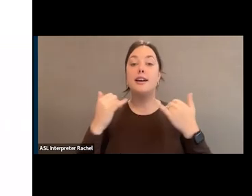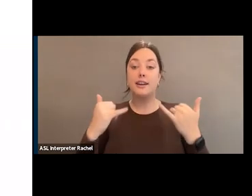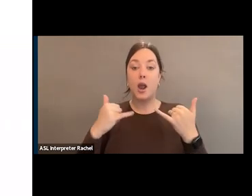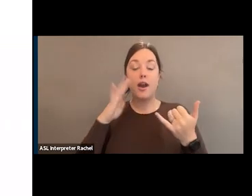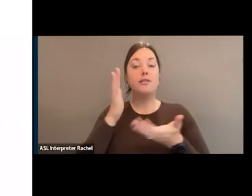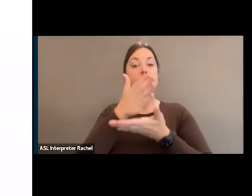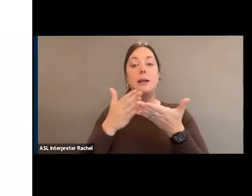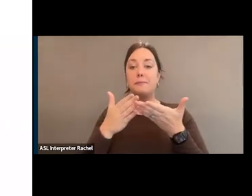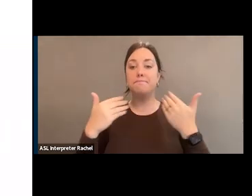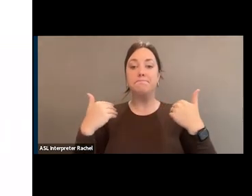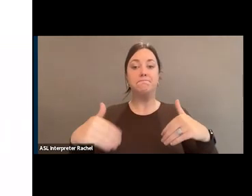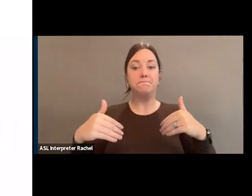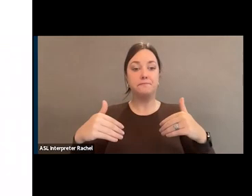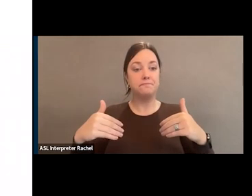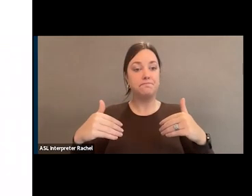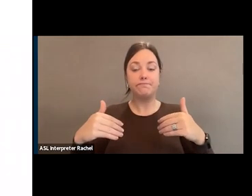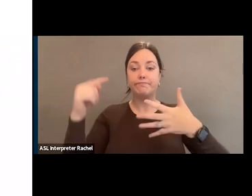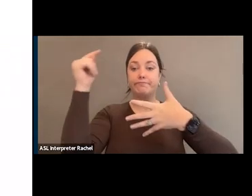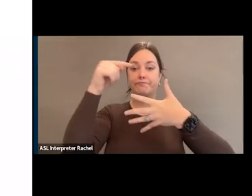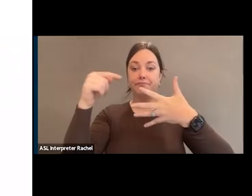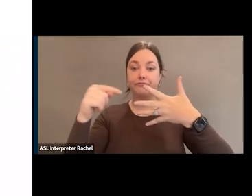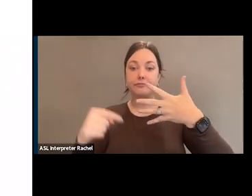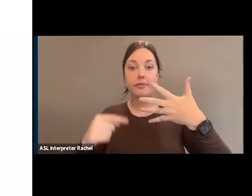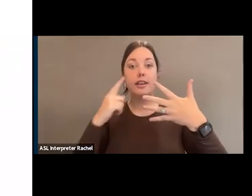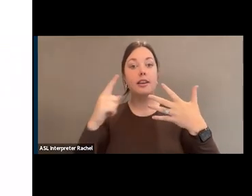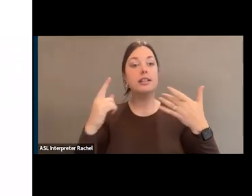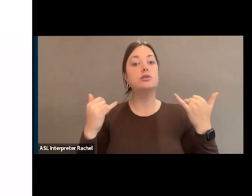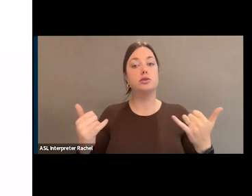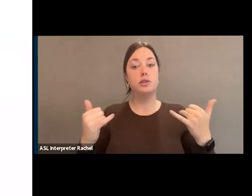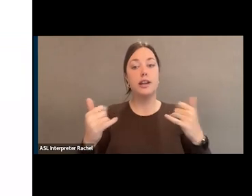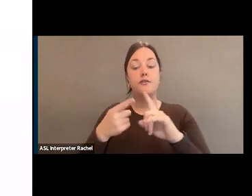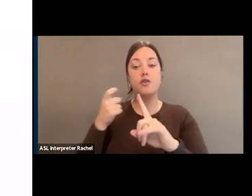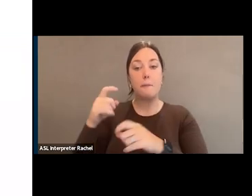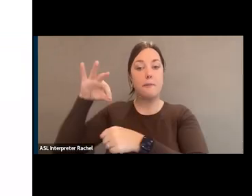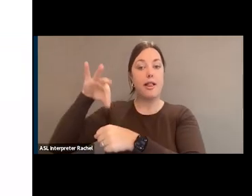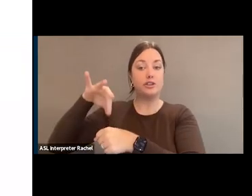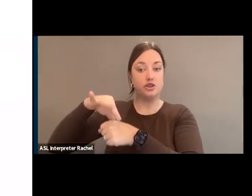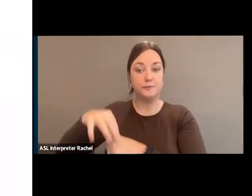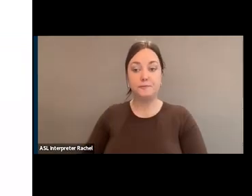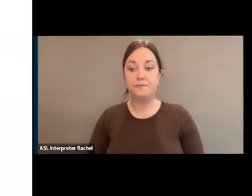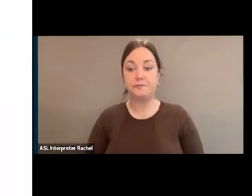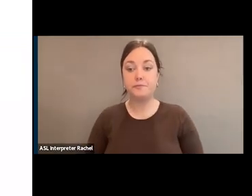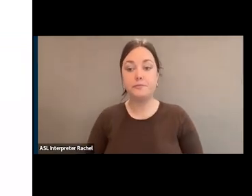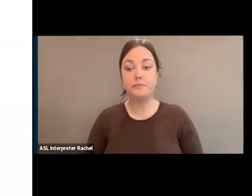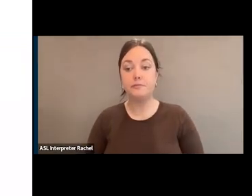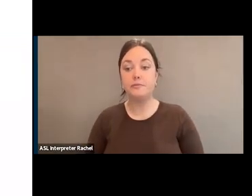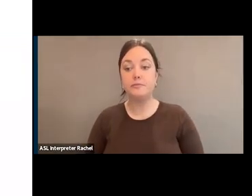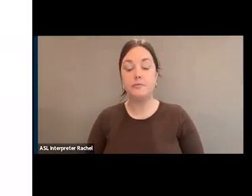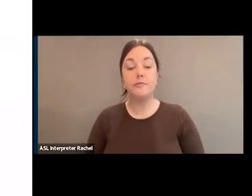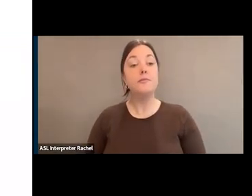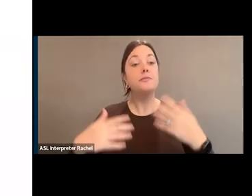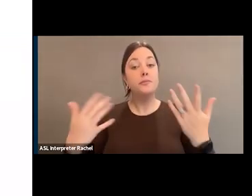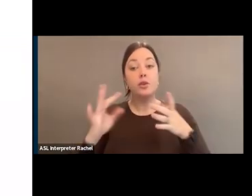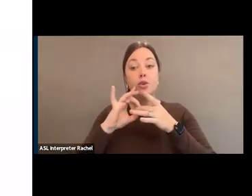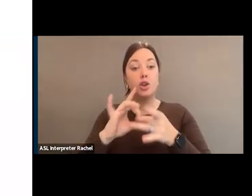top line takeaways that I have from the federal election. So in terms of